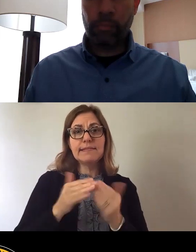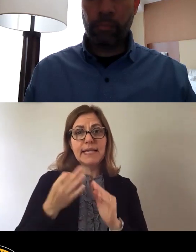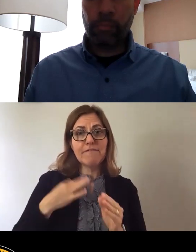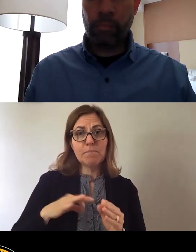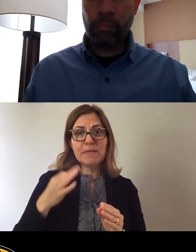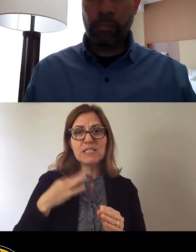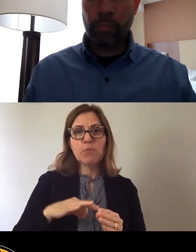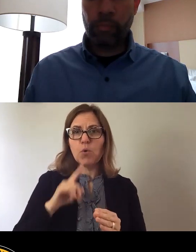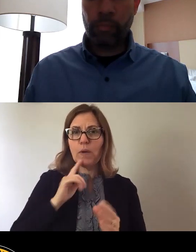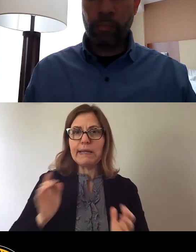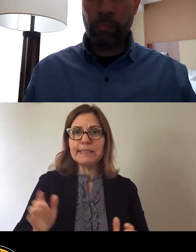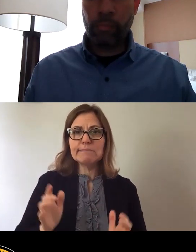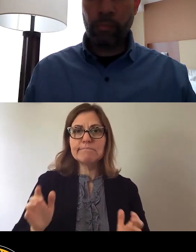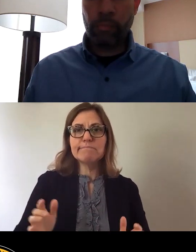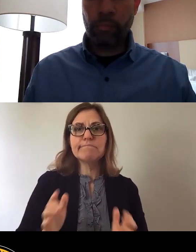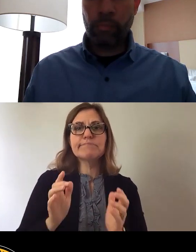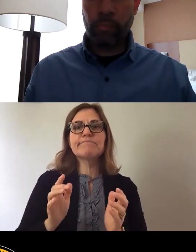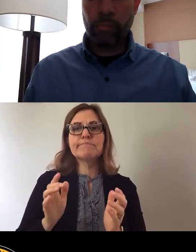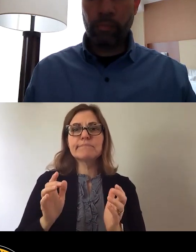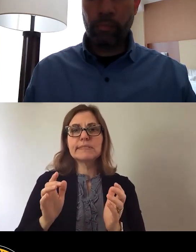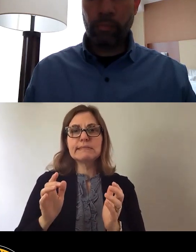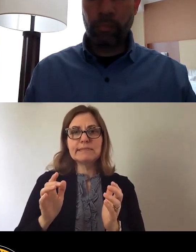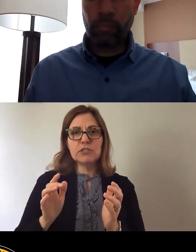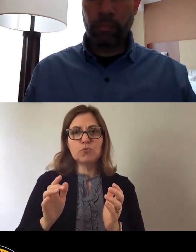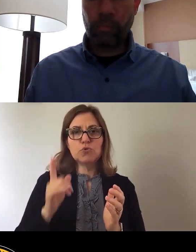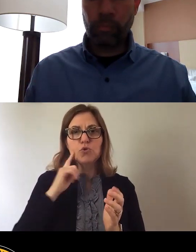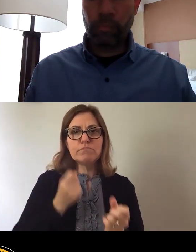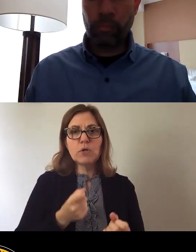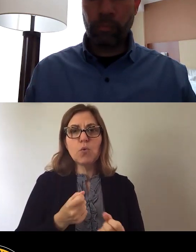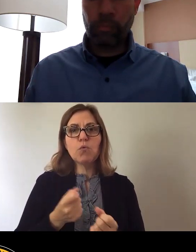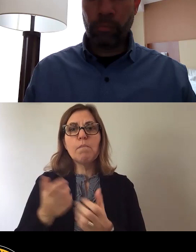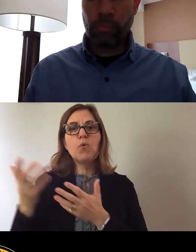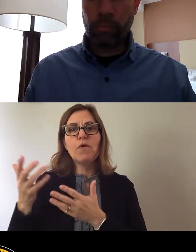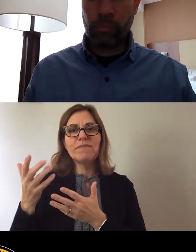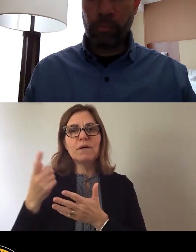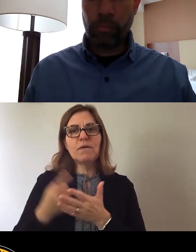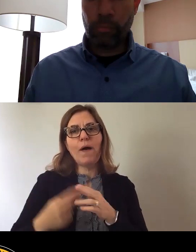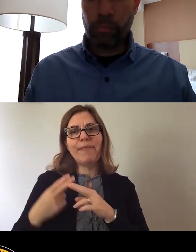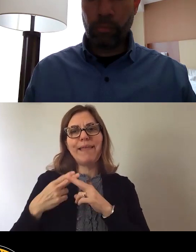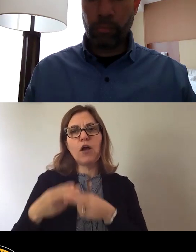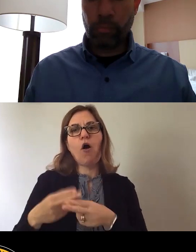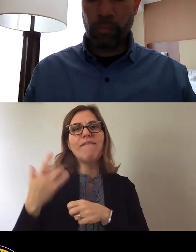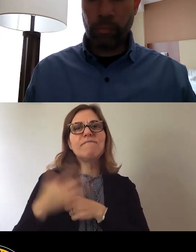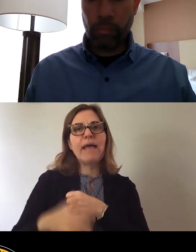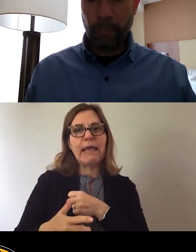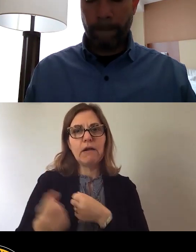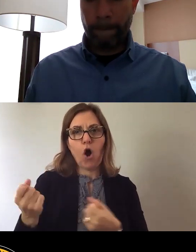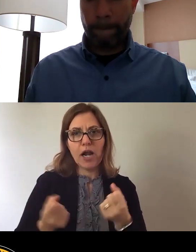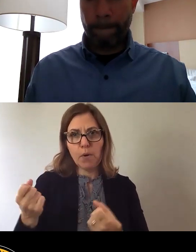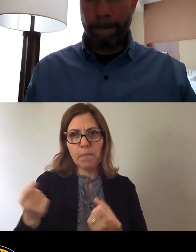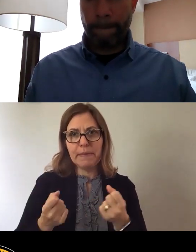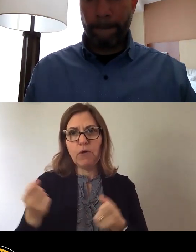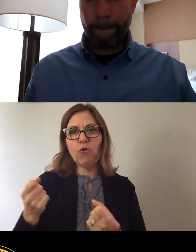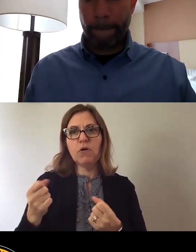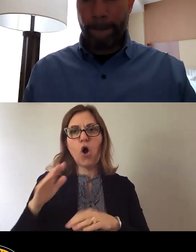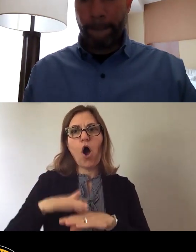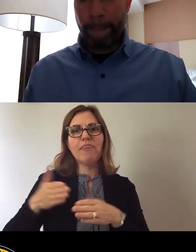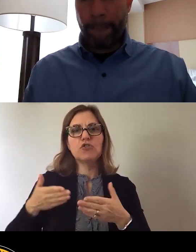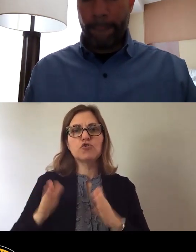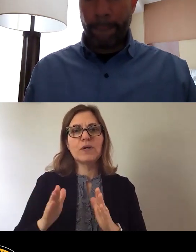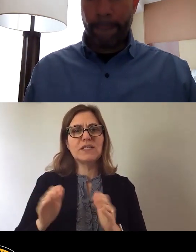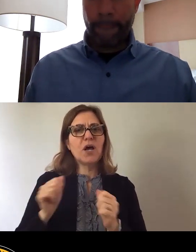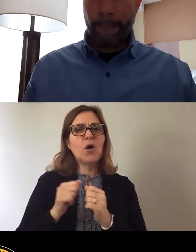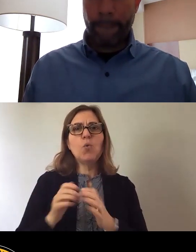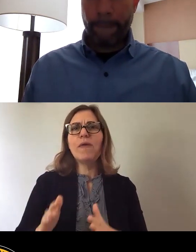deemed as vacant automobiles on the streets without, referring to their own Home Rule Charter to consult the